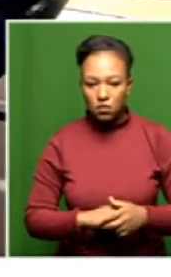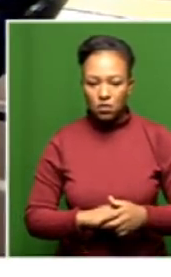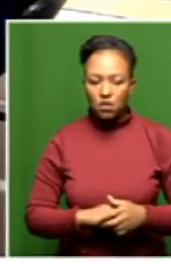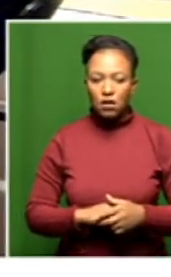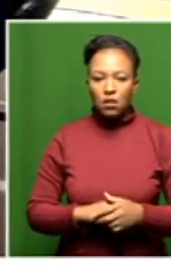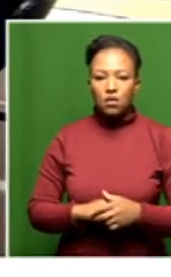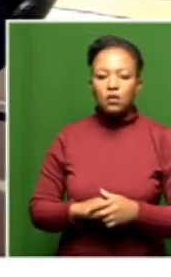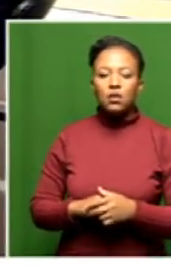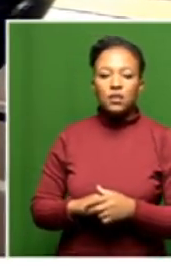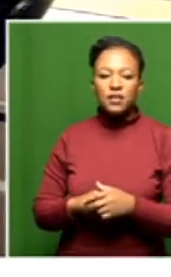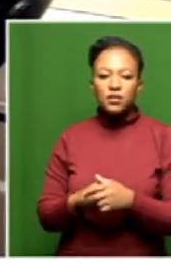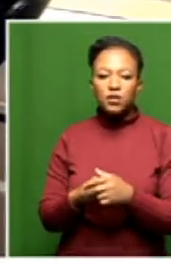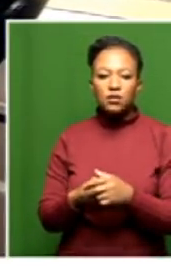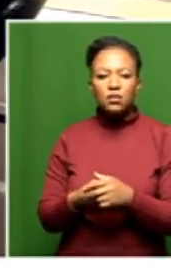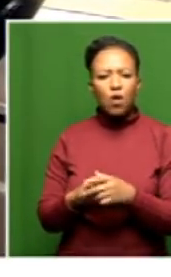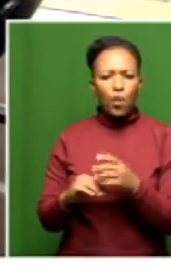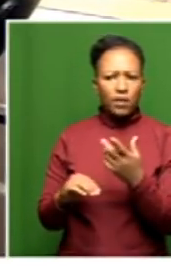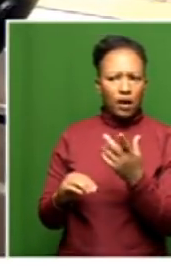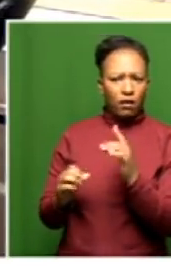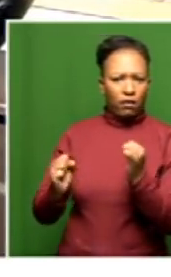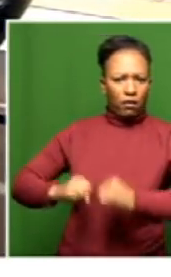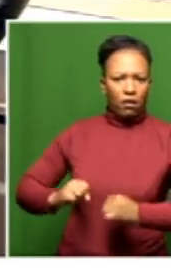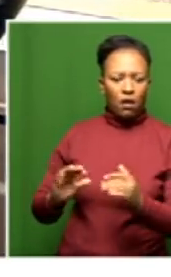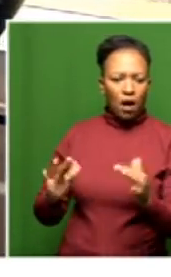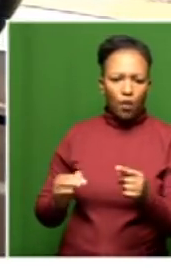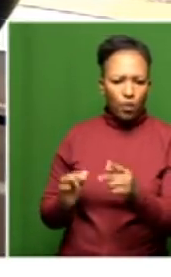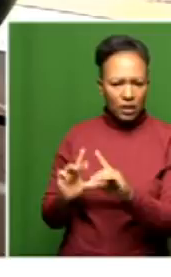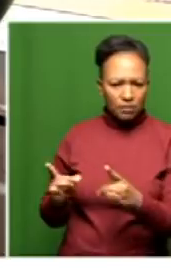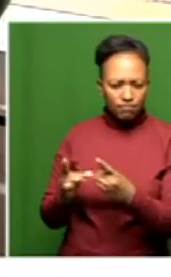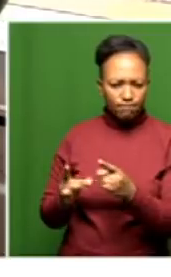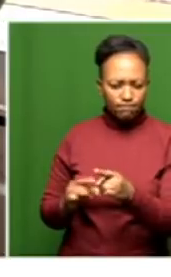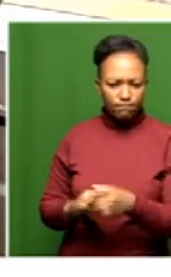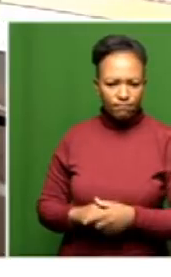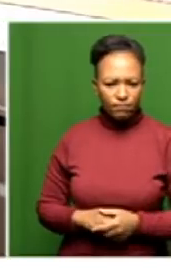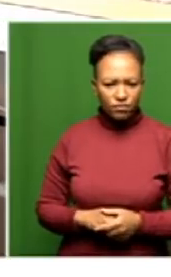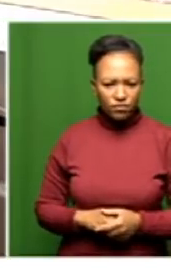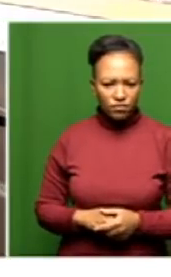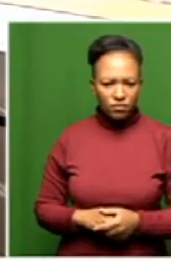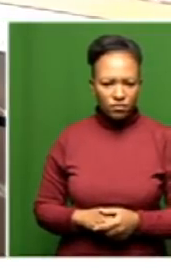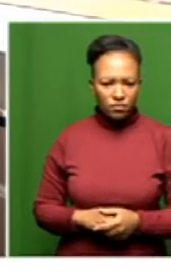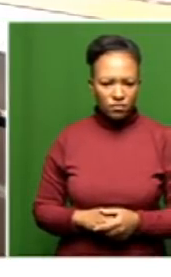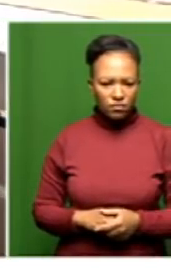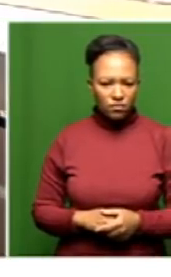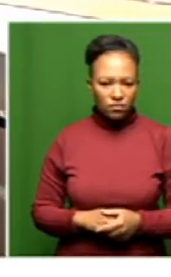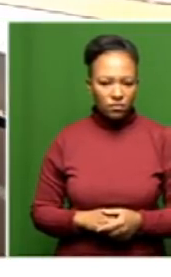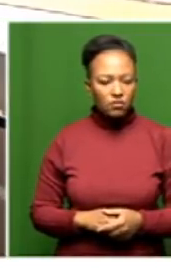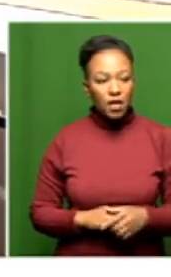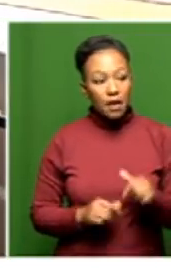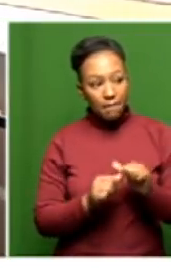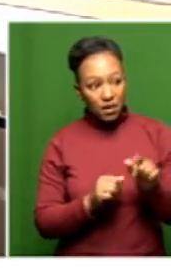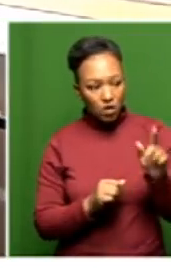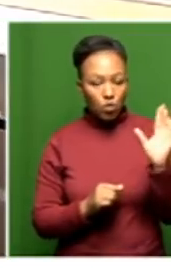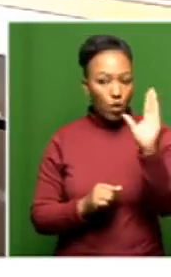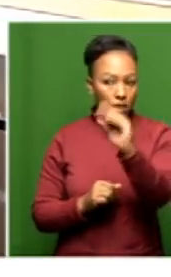arrive at this place if it wasn't an agreement with the department? I would suggest that you ask the department